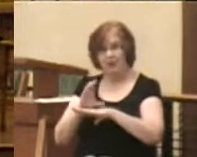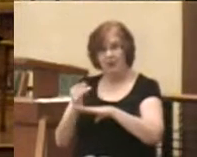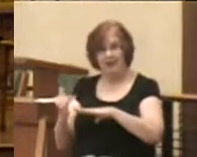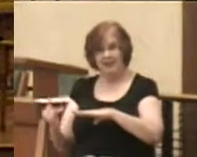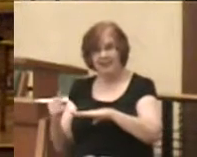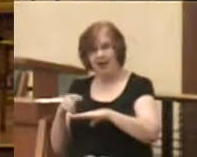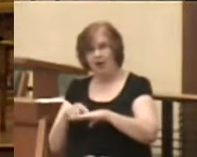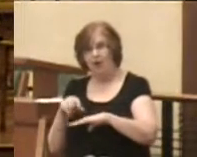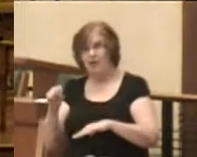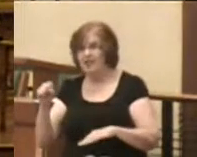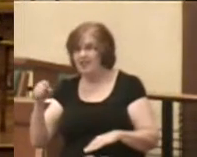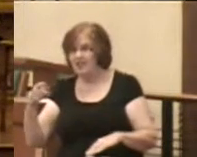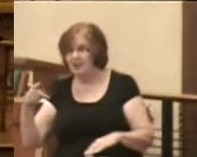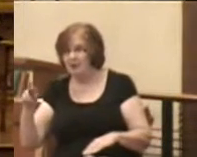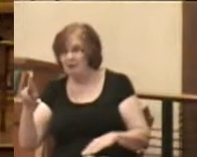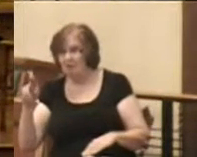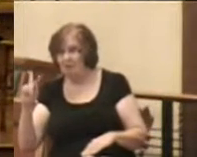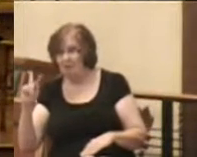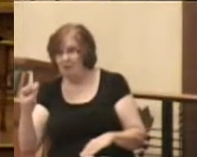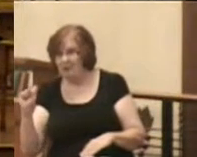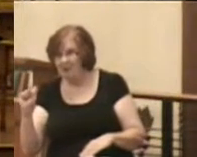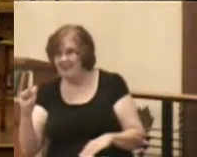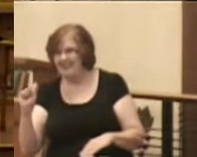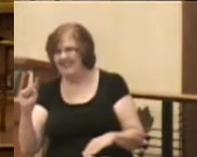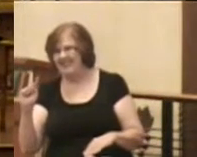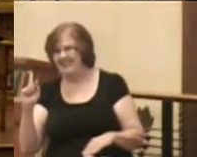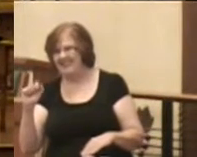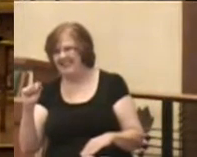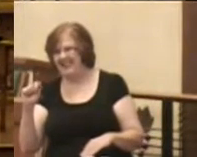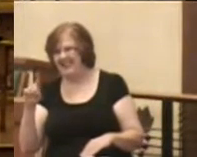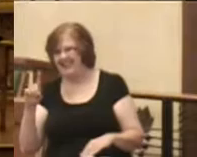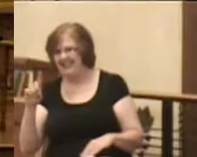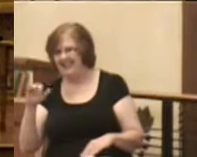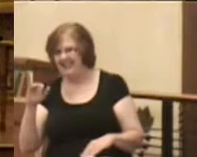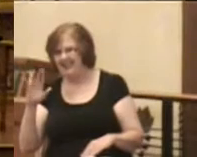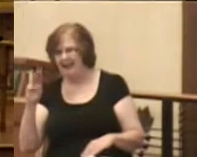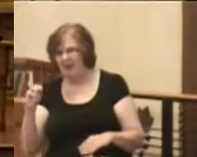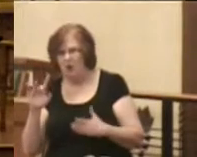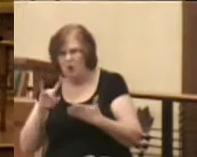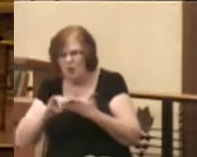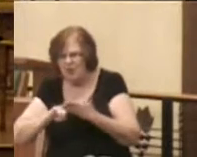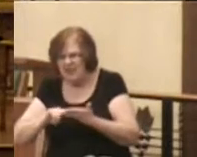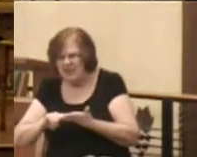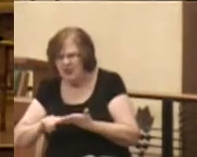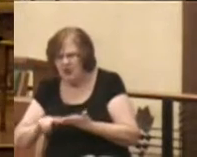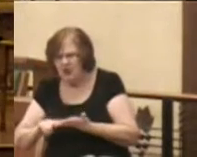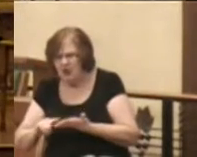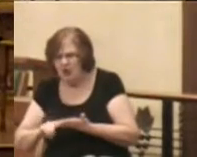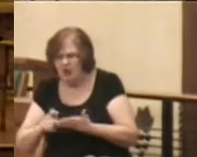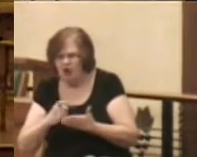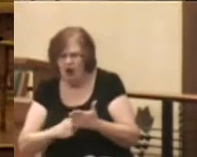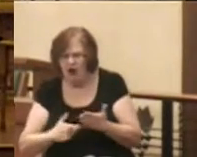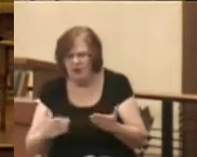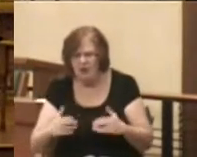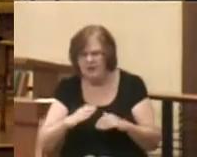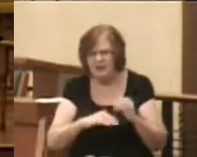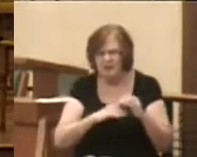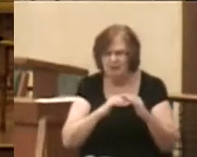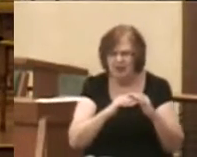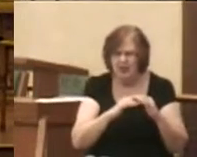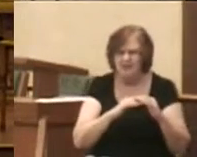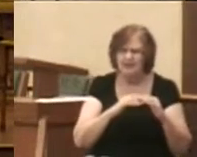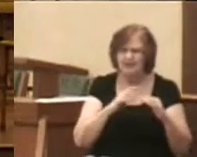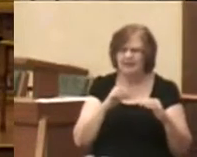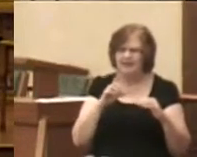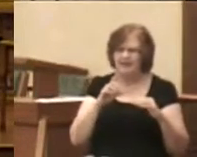sports stadiums. He even researched what it cost to build the St. Paul Cathedral a little bit more than a hundred